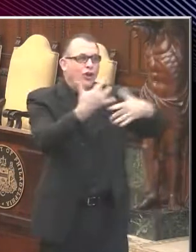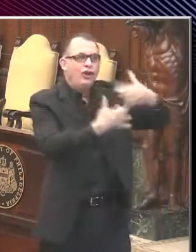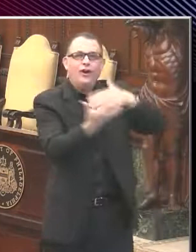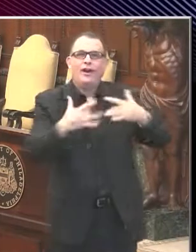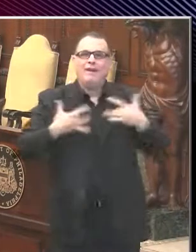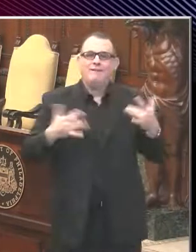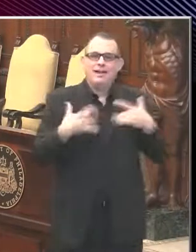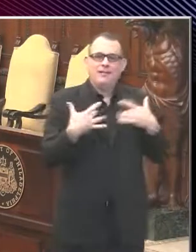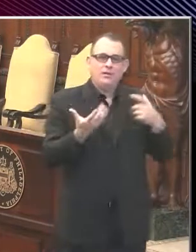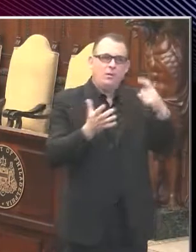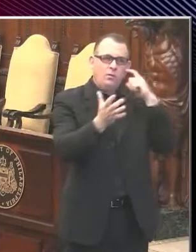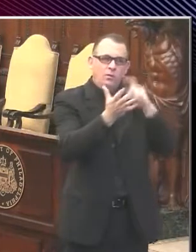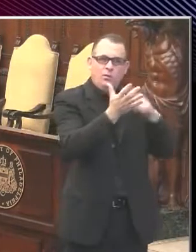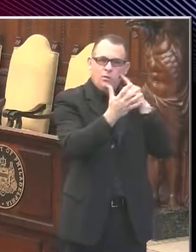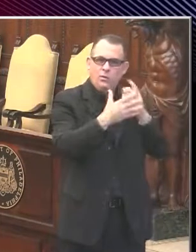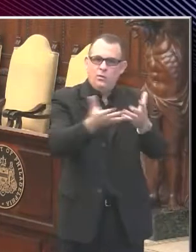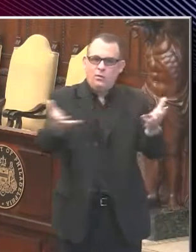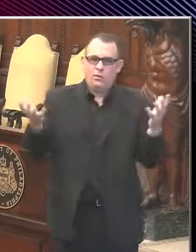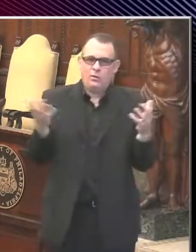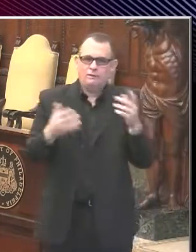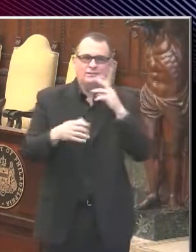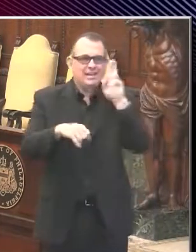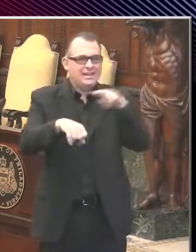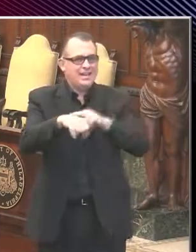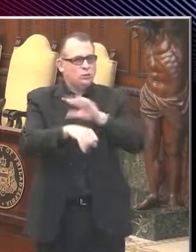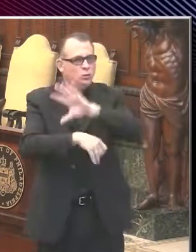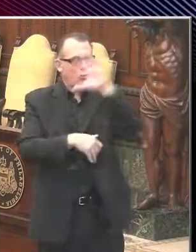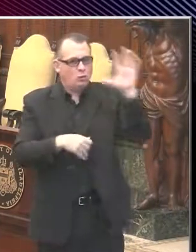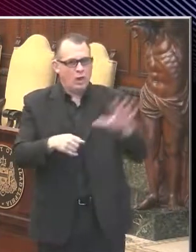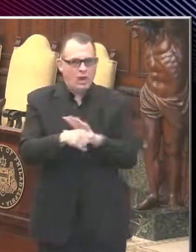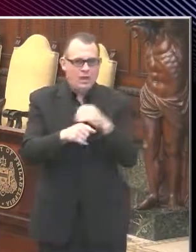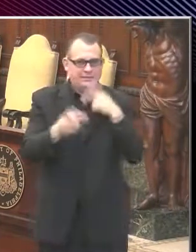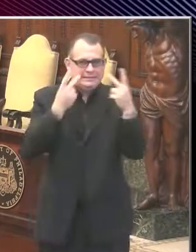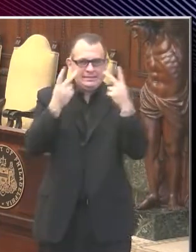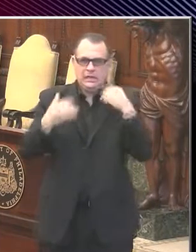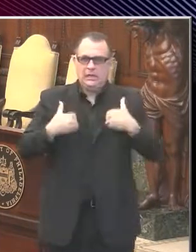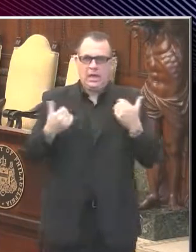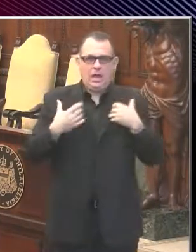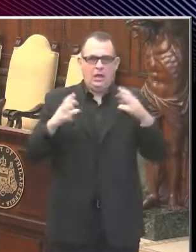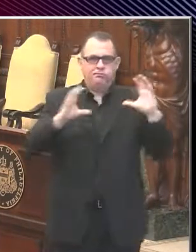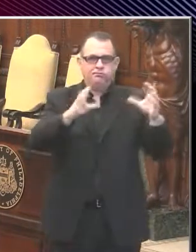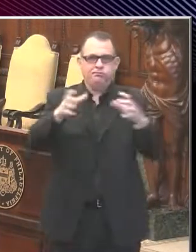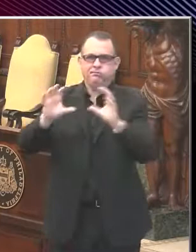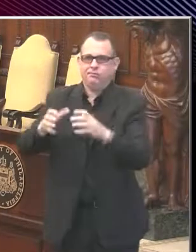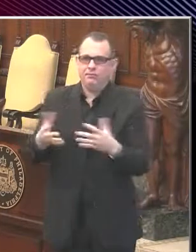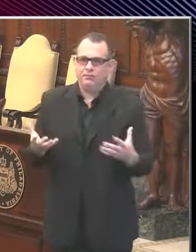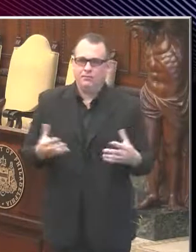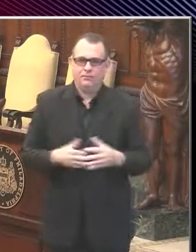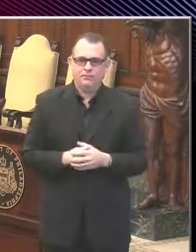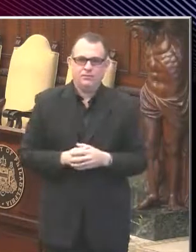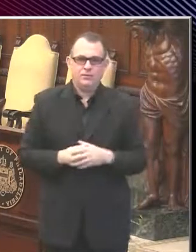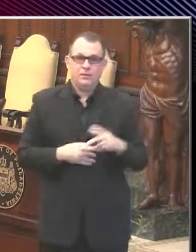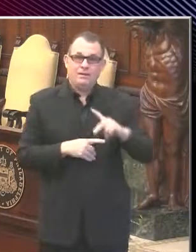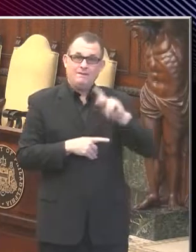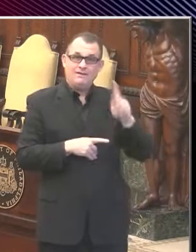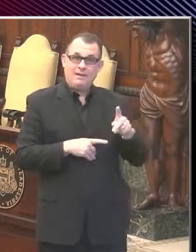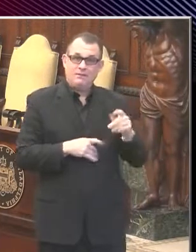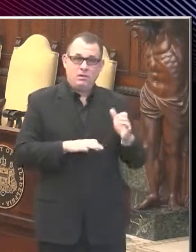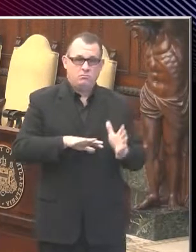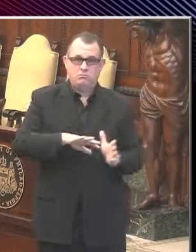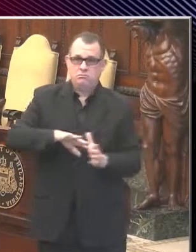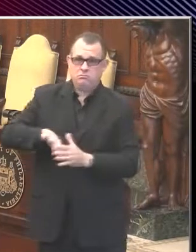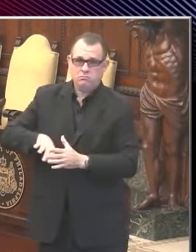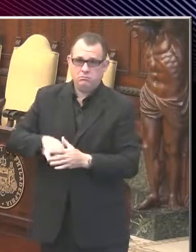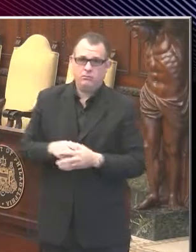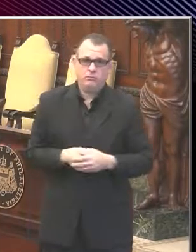nationally as an increase in this infection in younger adults and teenagers. Now that's what's happening in Philadelphia. Elsewhere, the signs of this